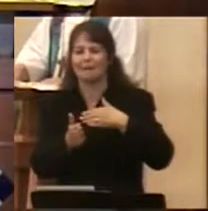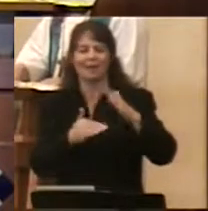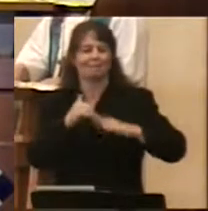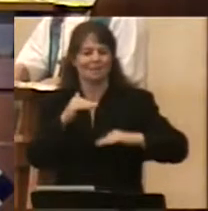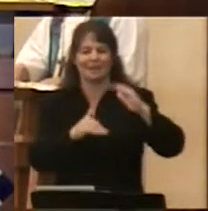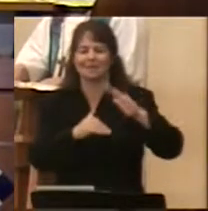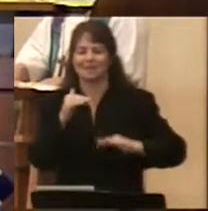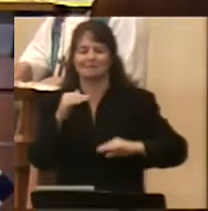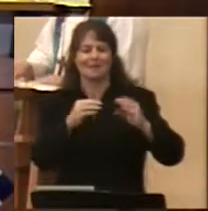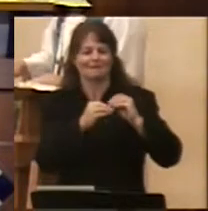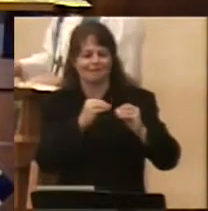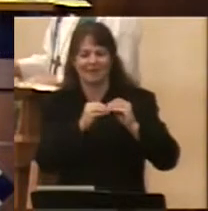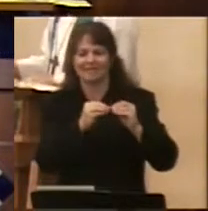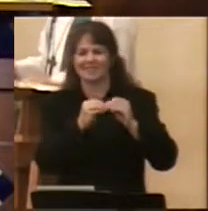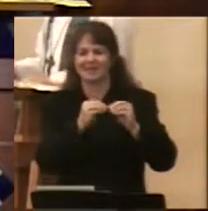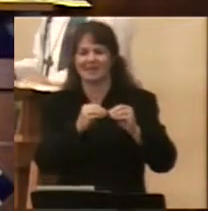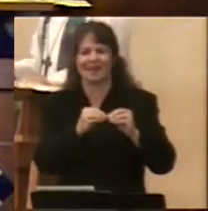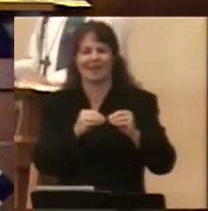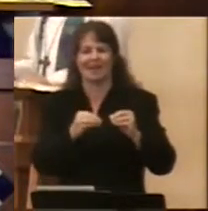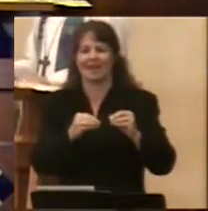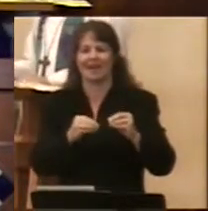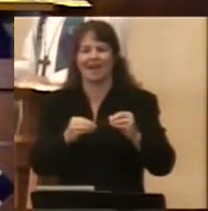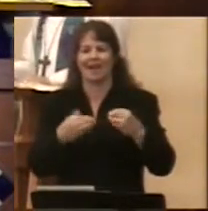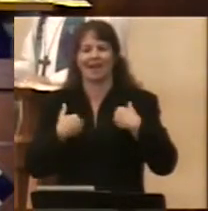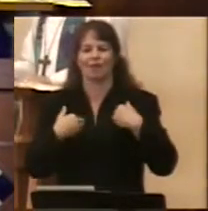whether on the ground or in the sky.